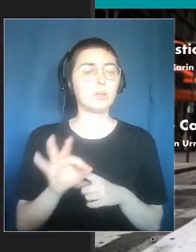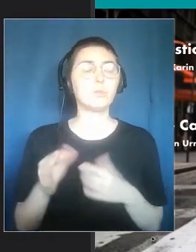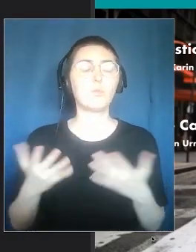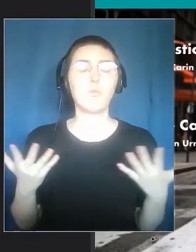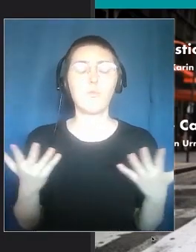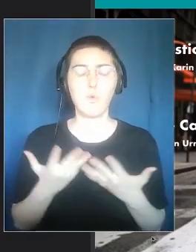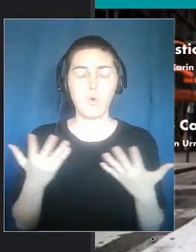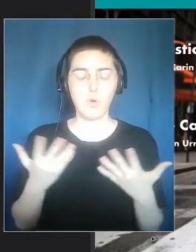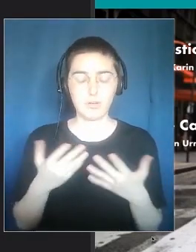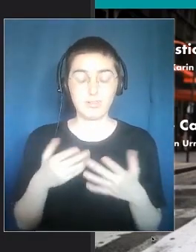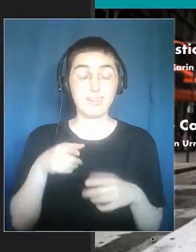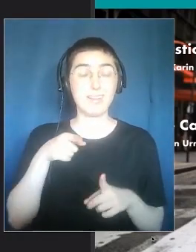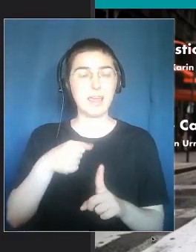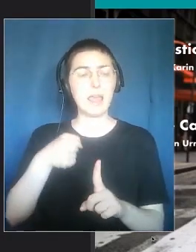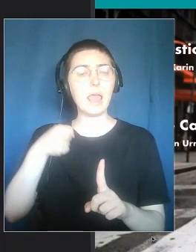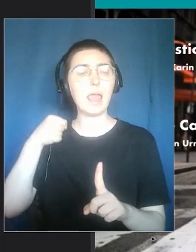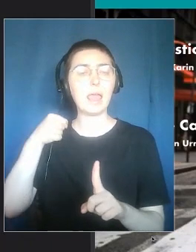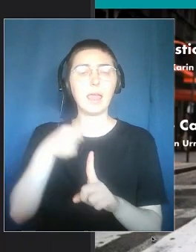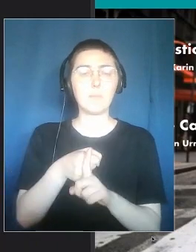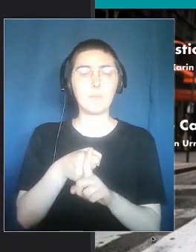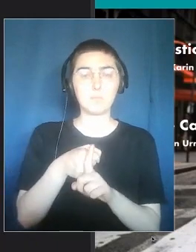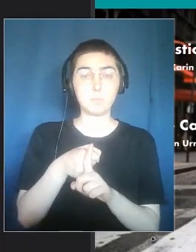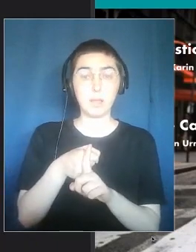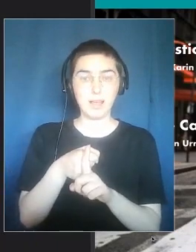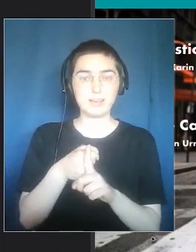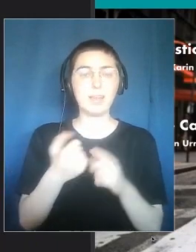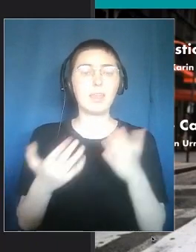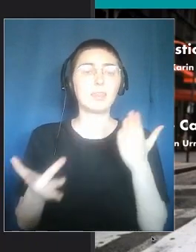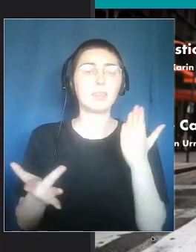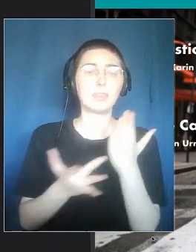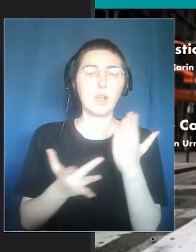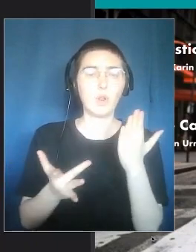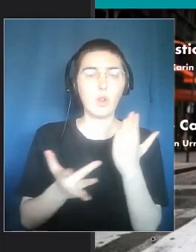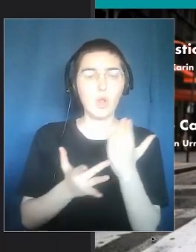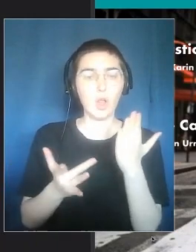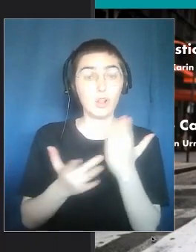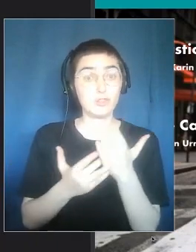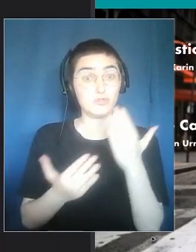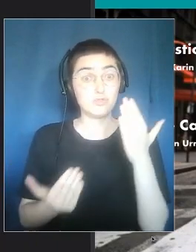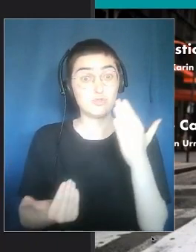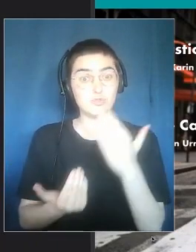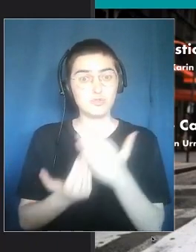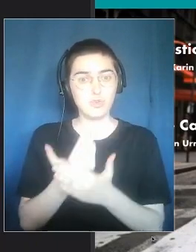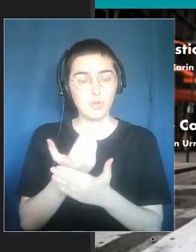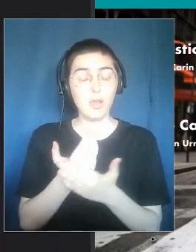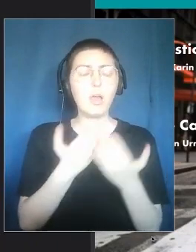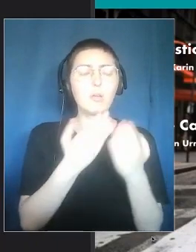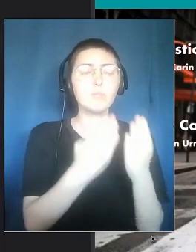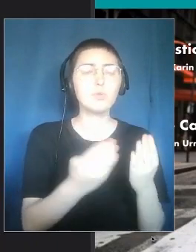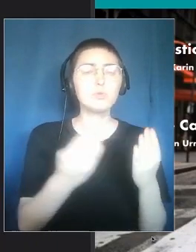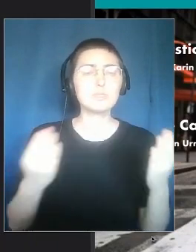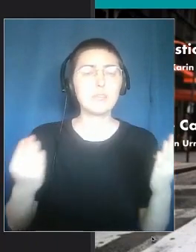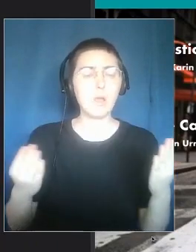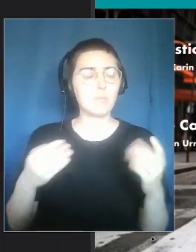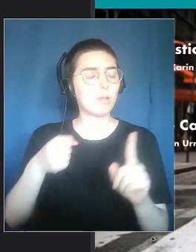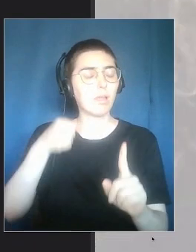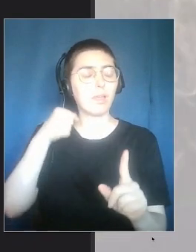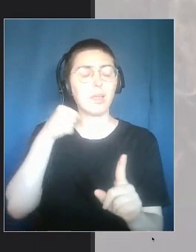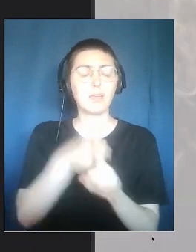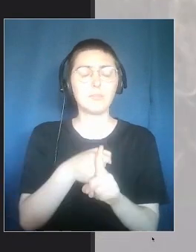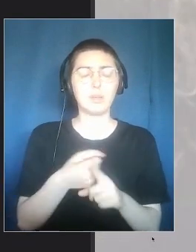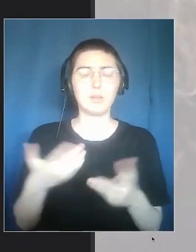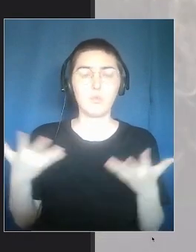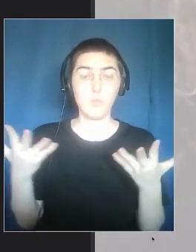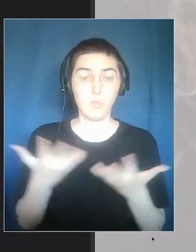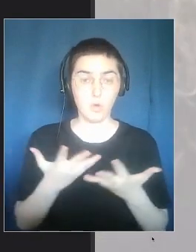So, let's get to the point. What is the impact of these new museums? Of these new tools